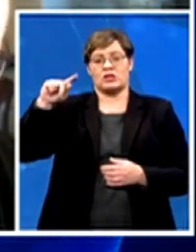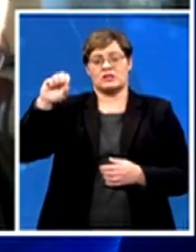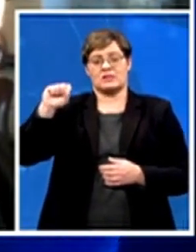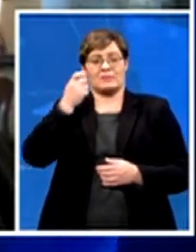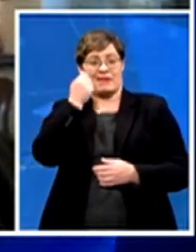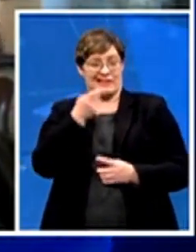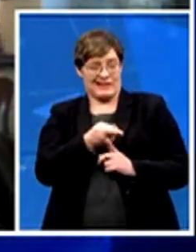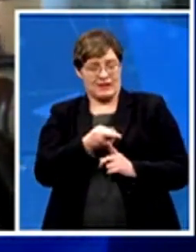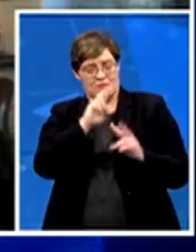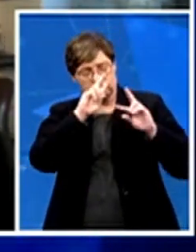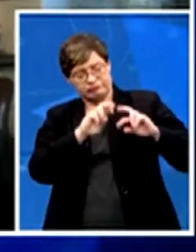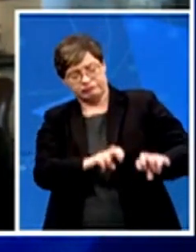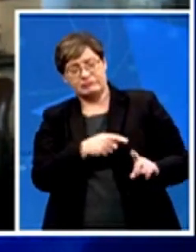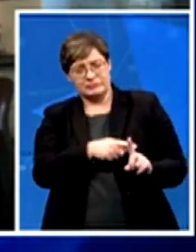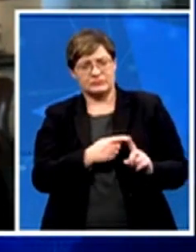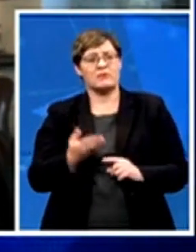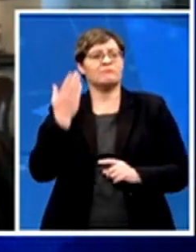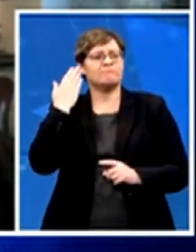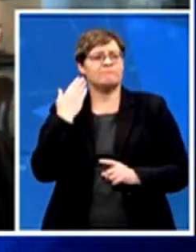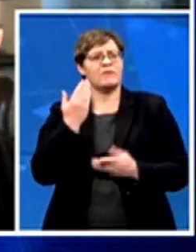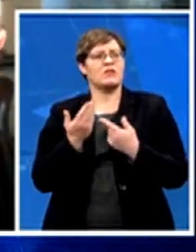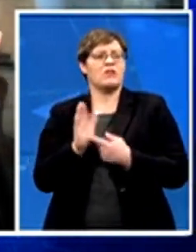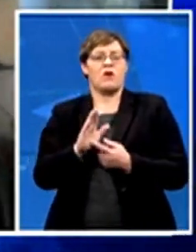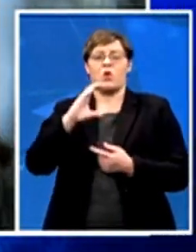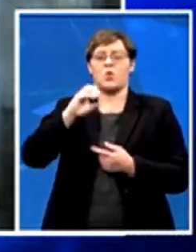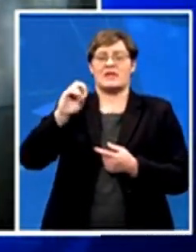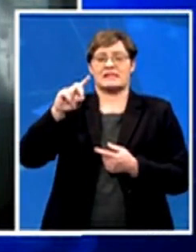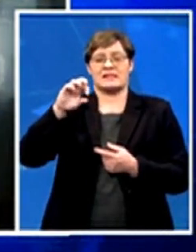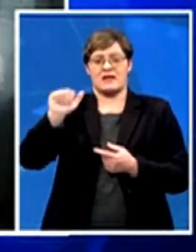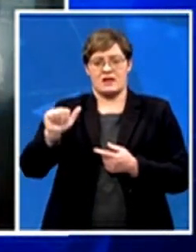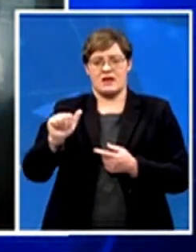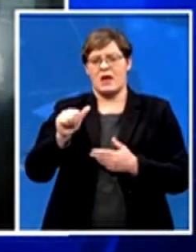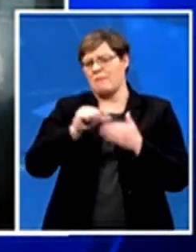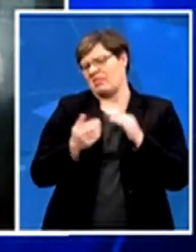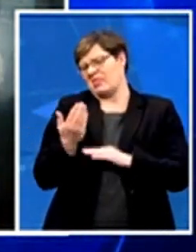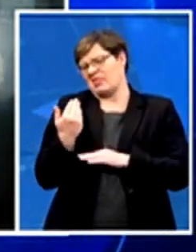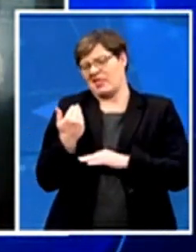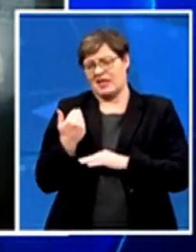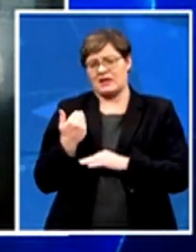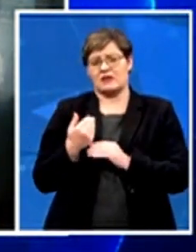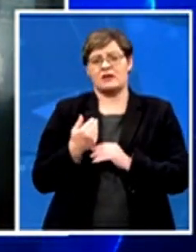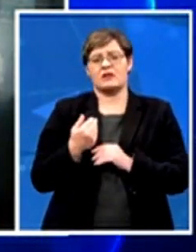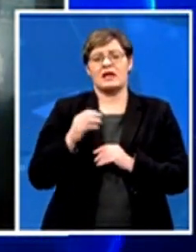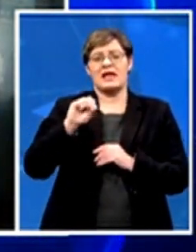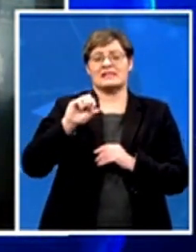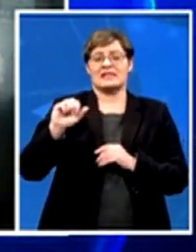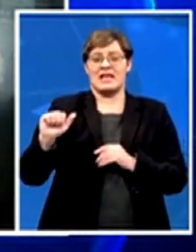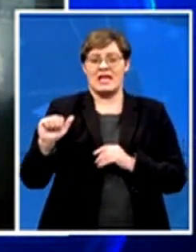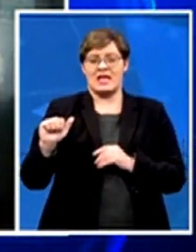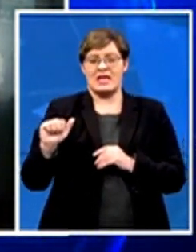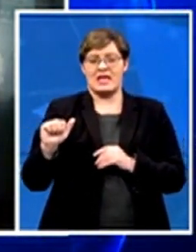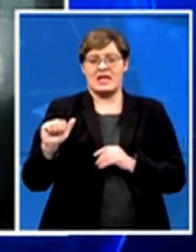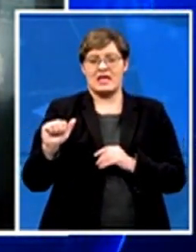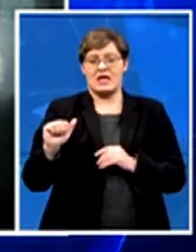revelations of KEDESA a couple of months ago that the state security agency had lost their focus. They were not protecting